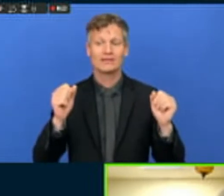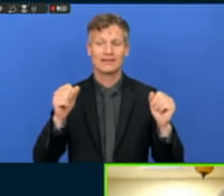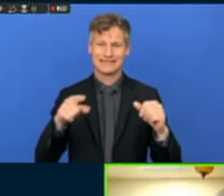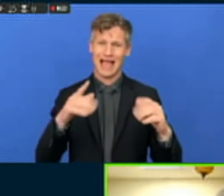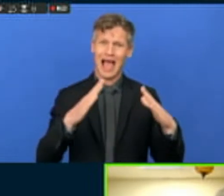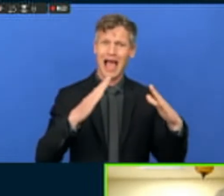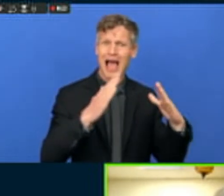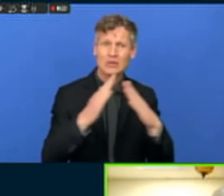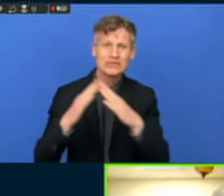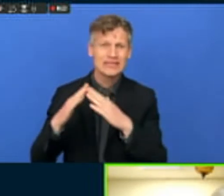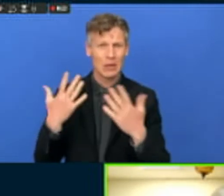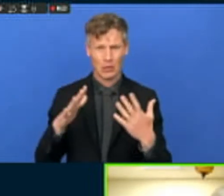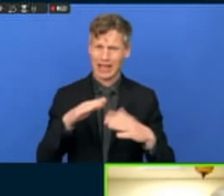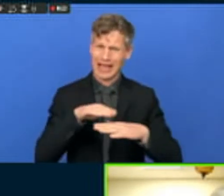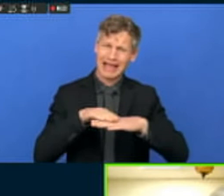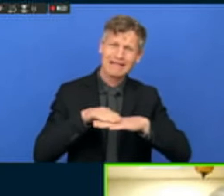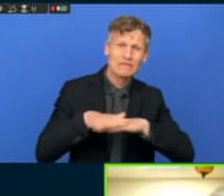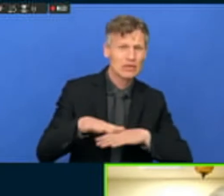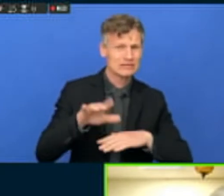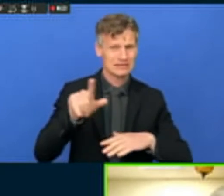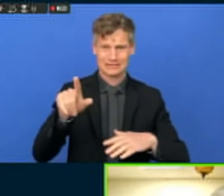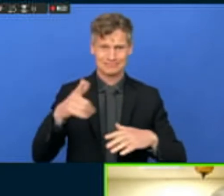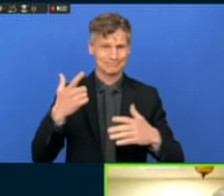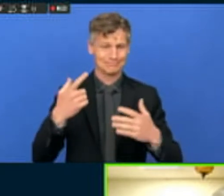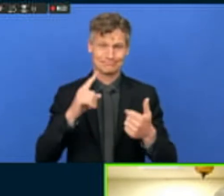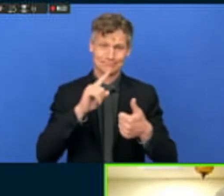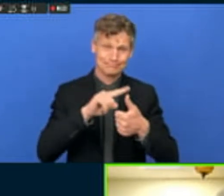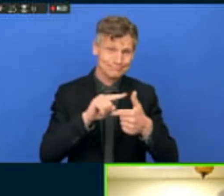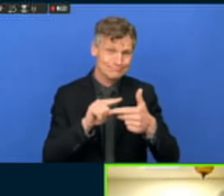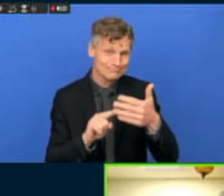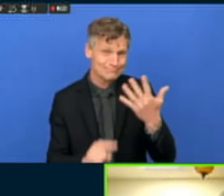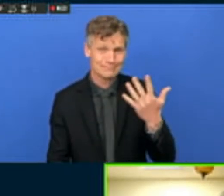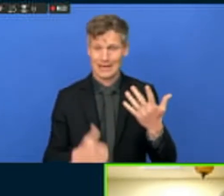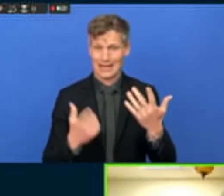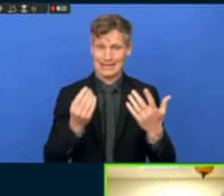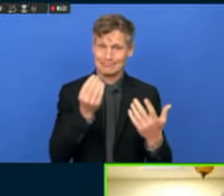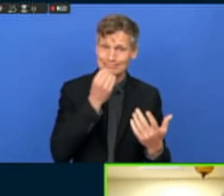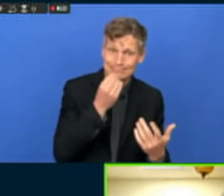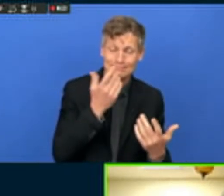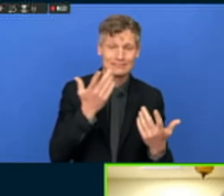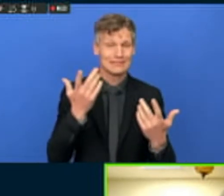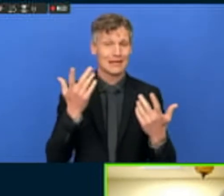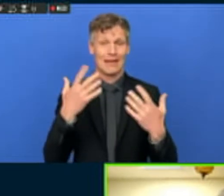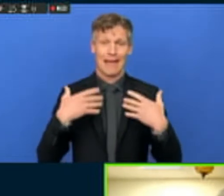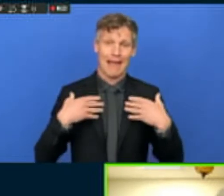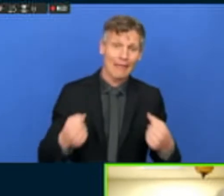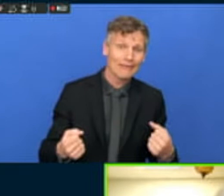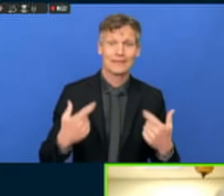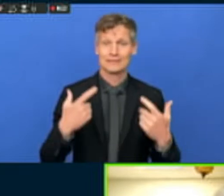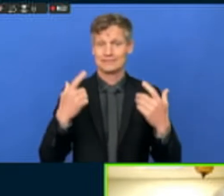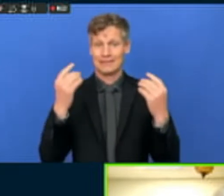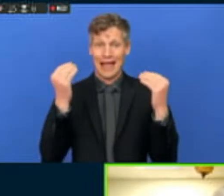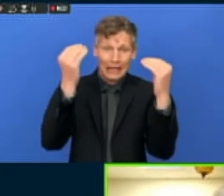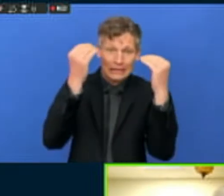on your income and on education, and on your basic services. So we need to anchor housing as a key